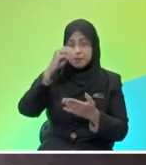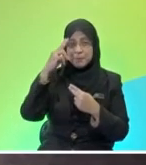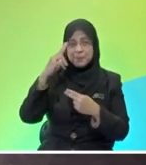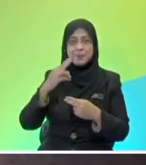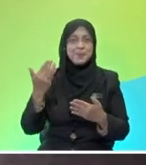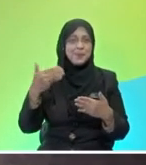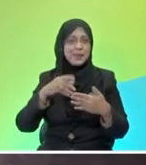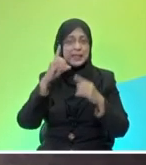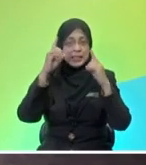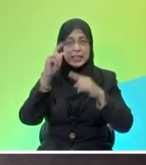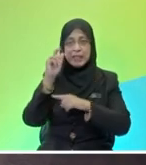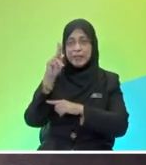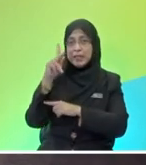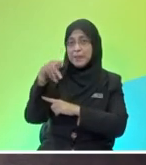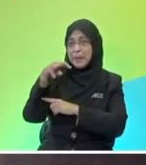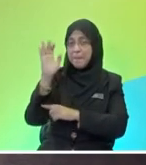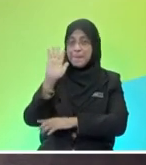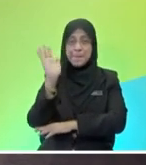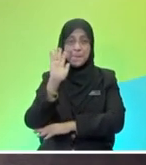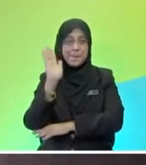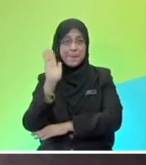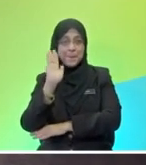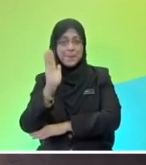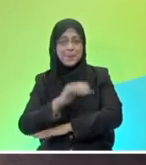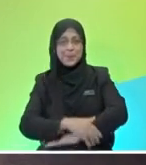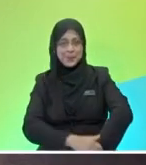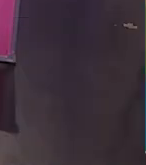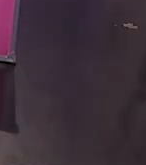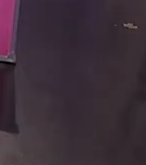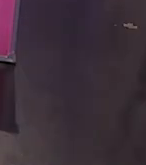again on d-d-tv kpm bye guys so